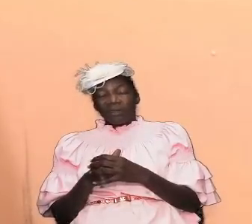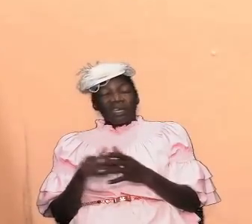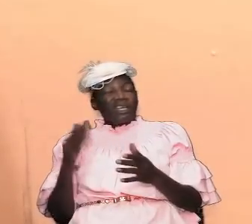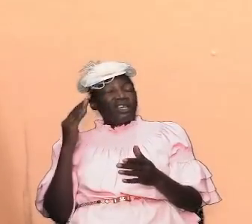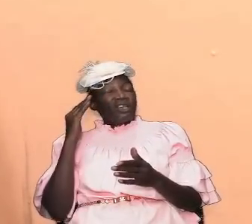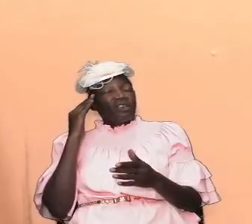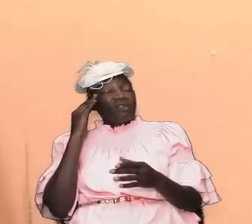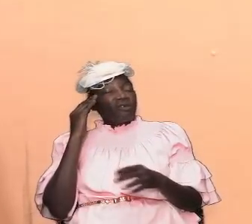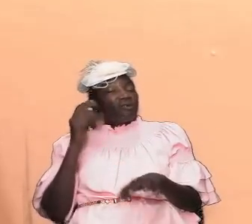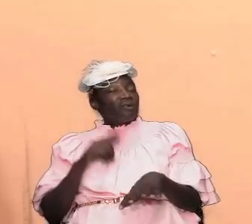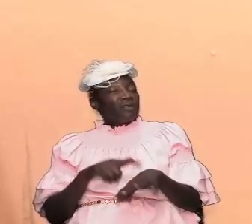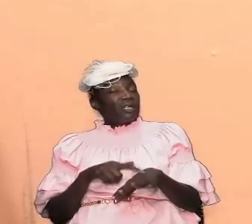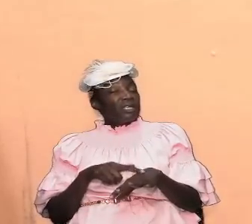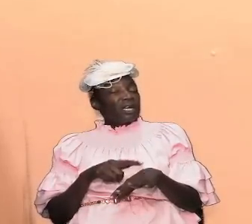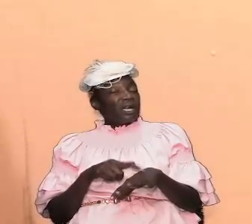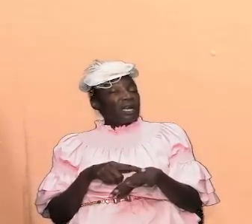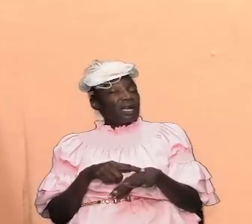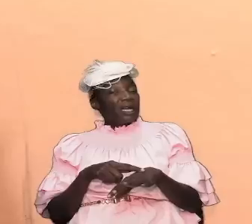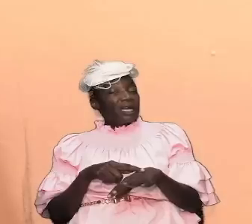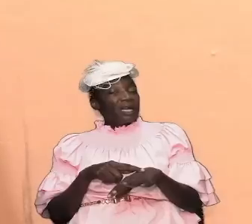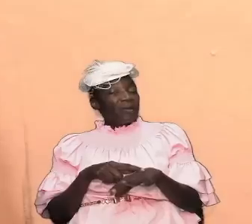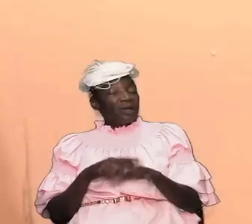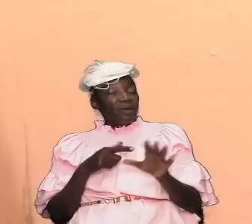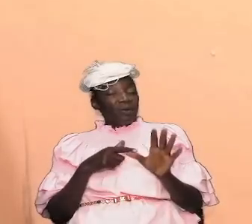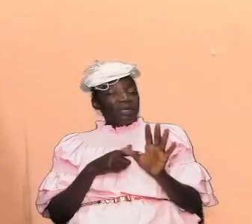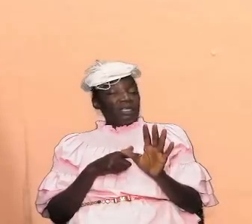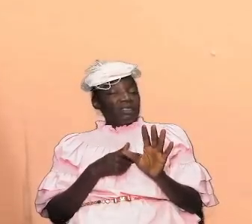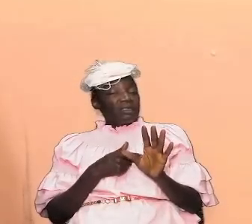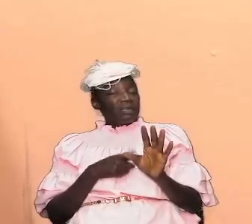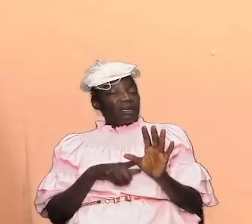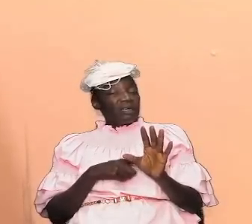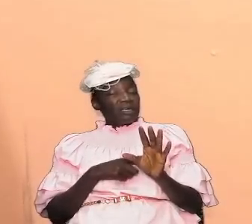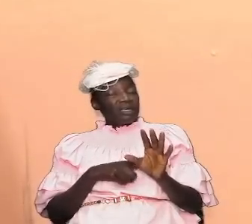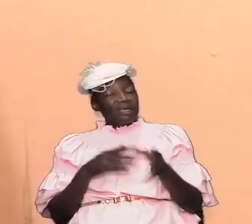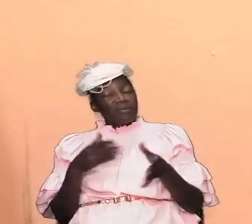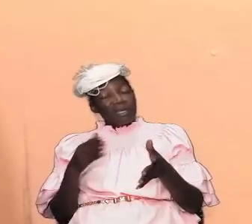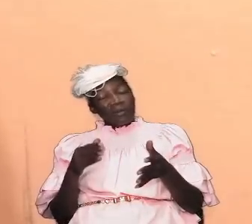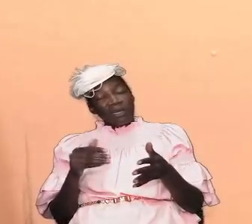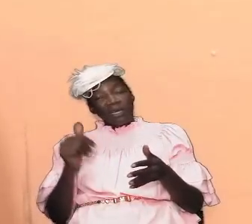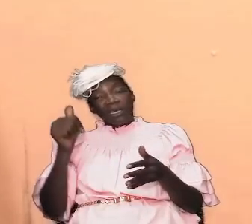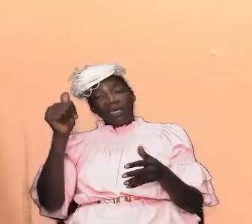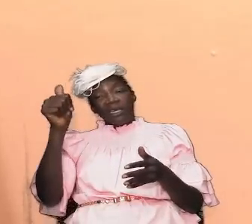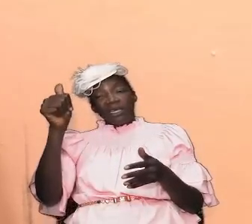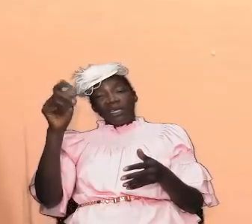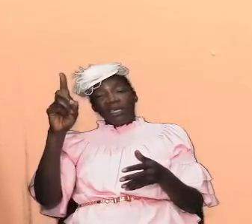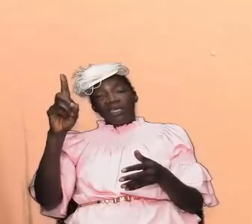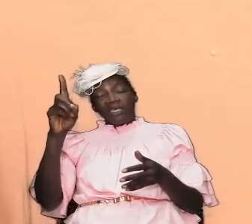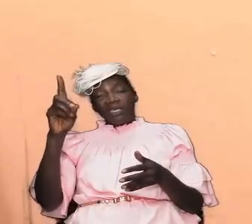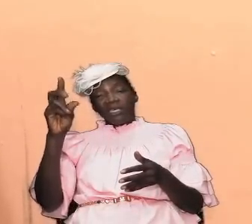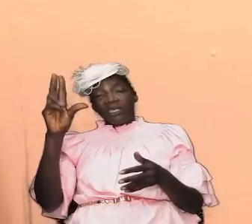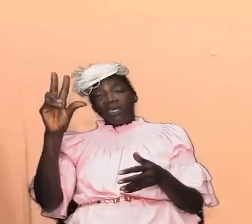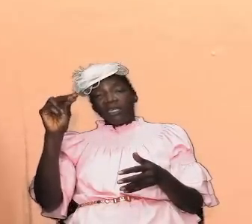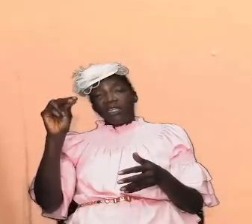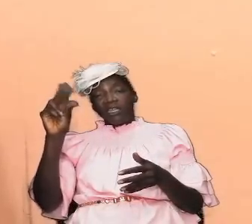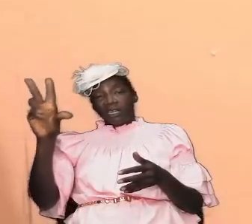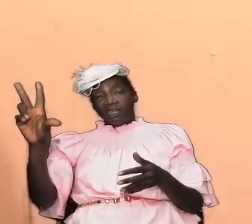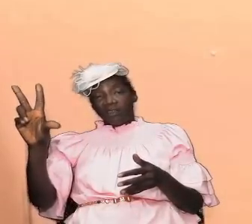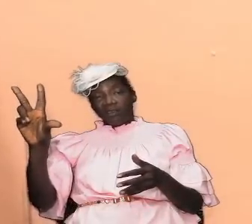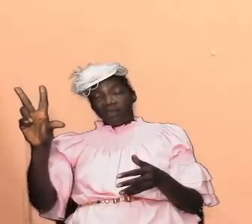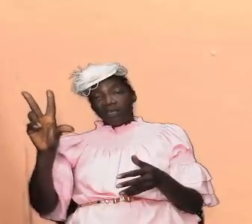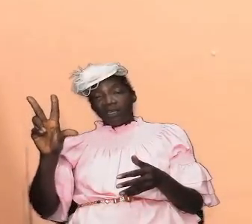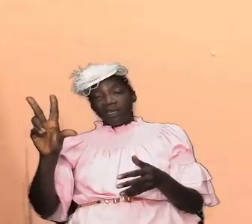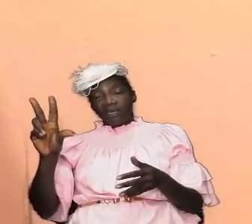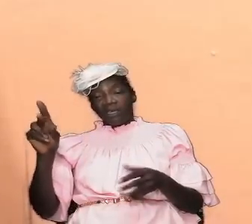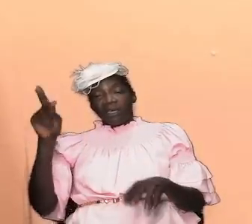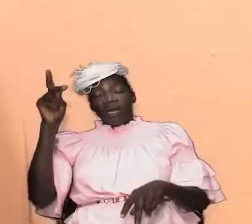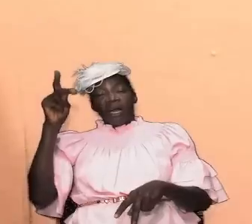time when it was initiated in about ad 33 there about on the day of